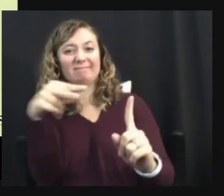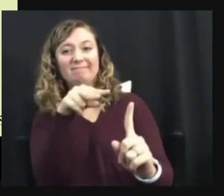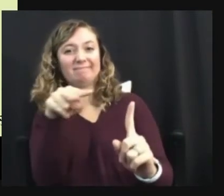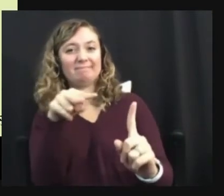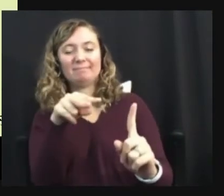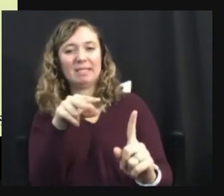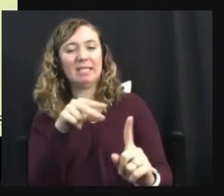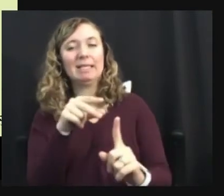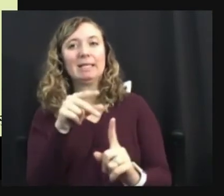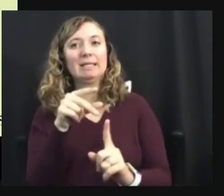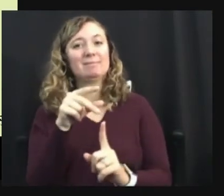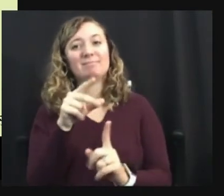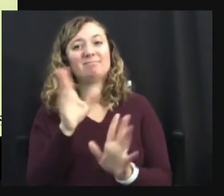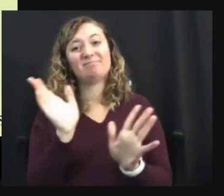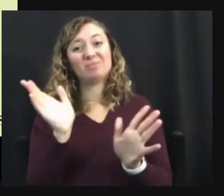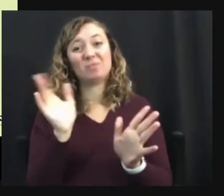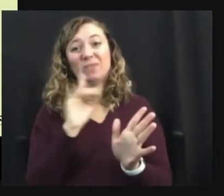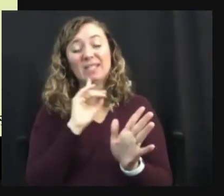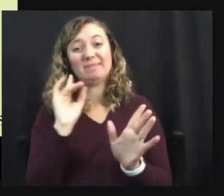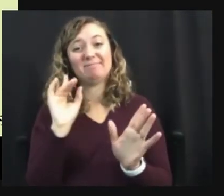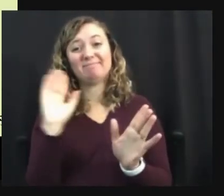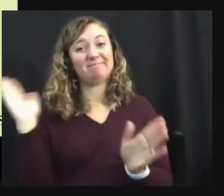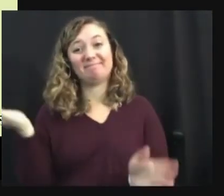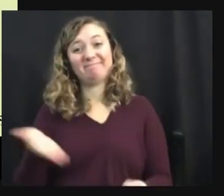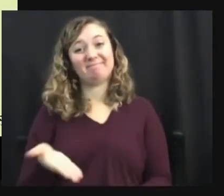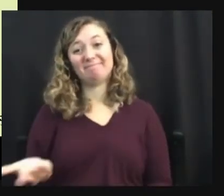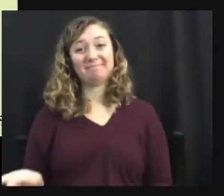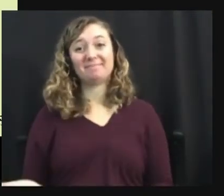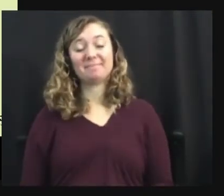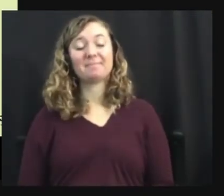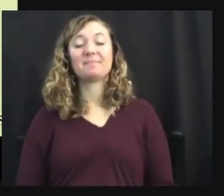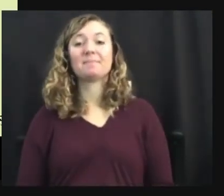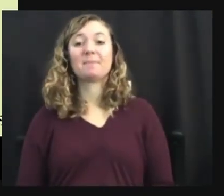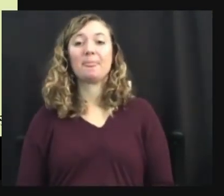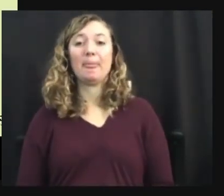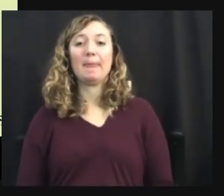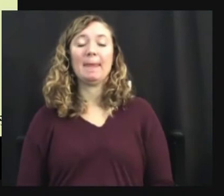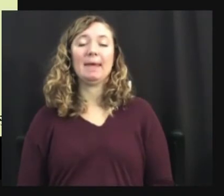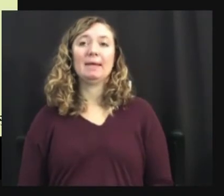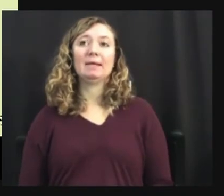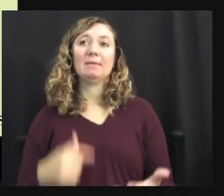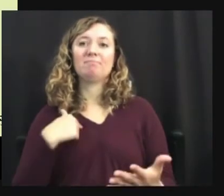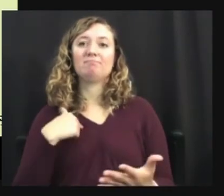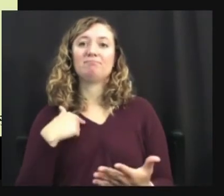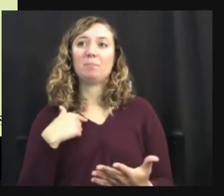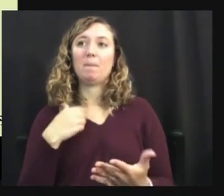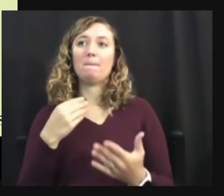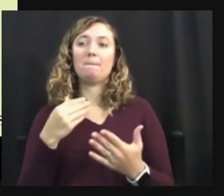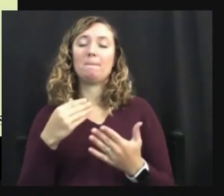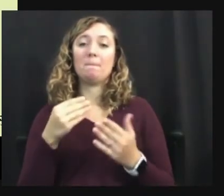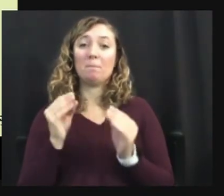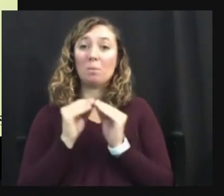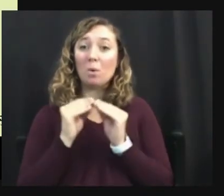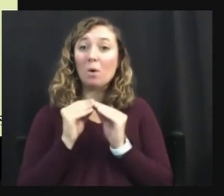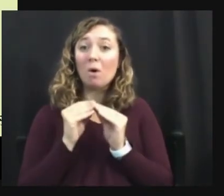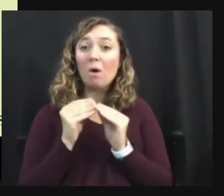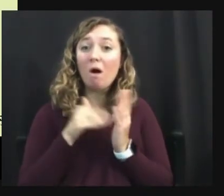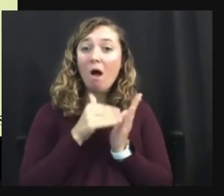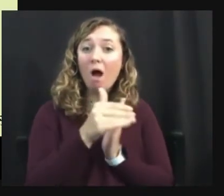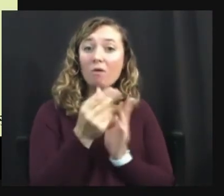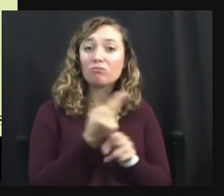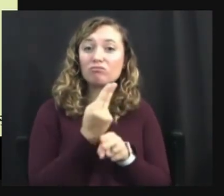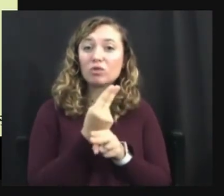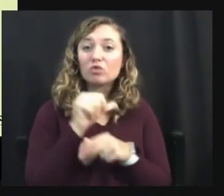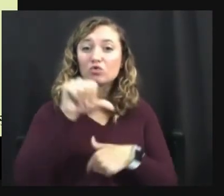much at all. Um, I, would be more inclined towards the, the social model, um,